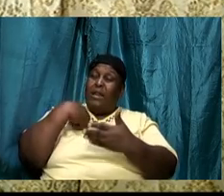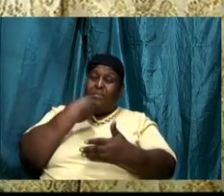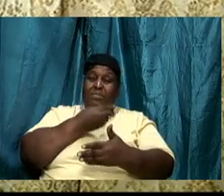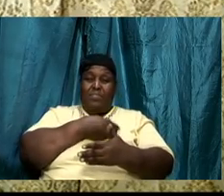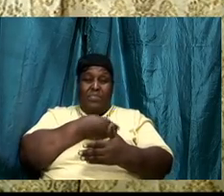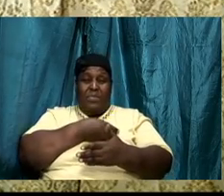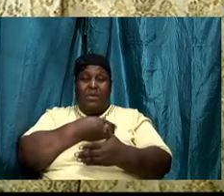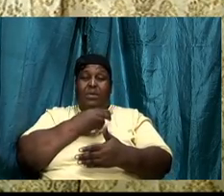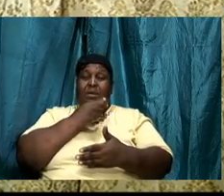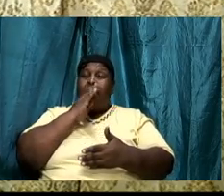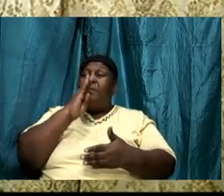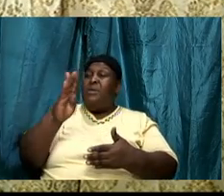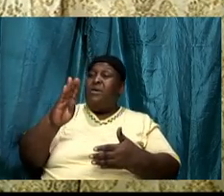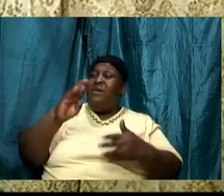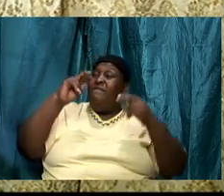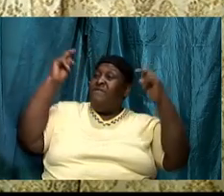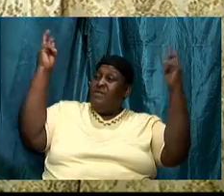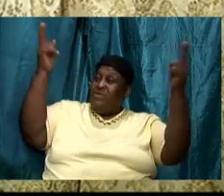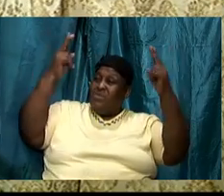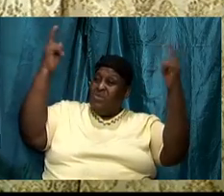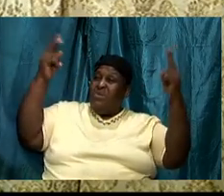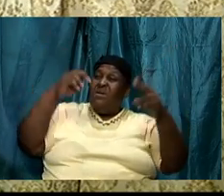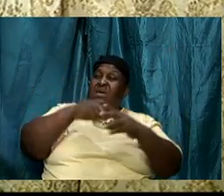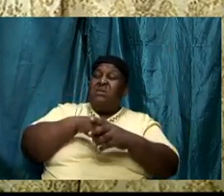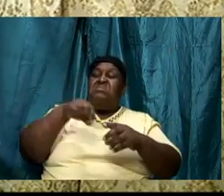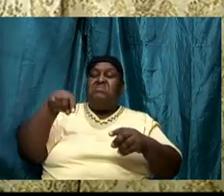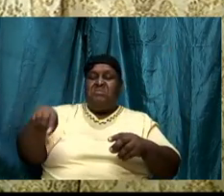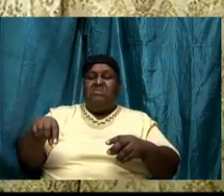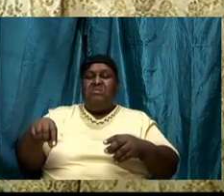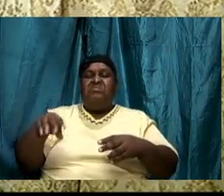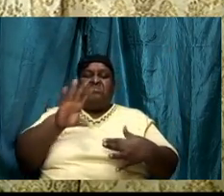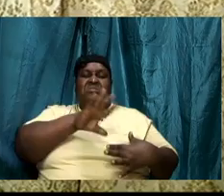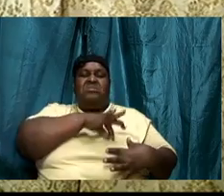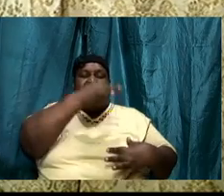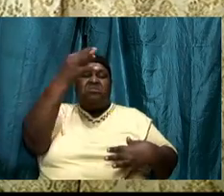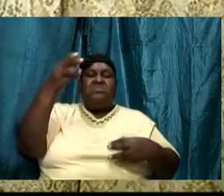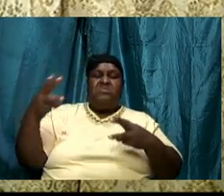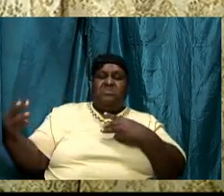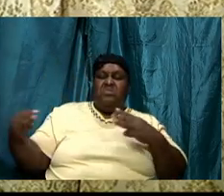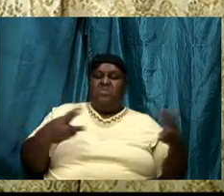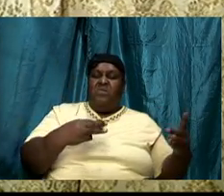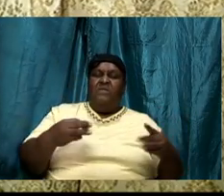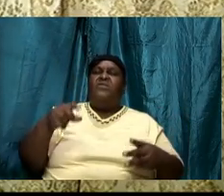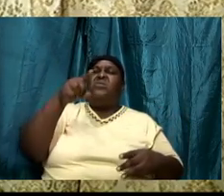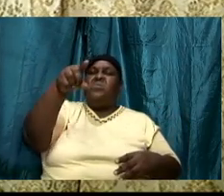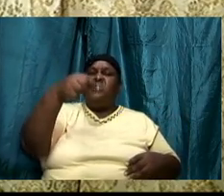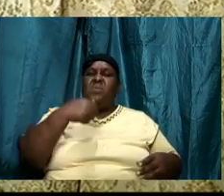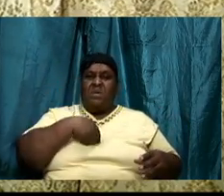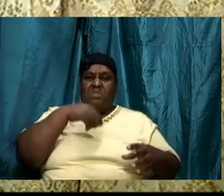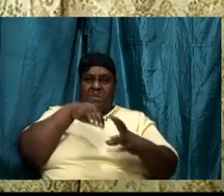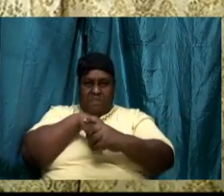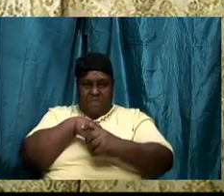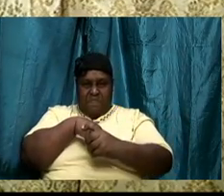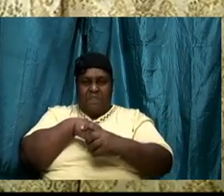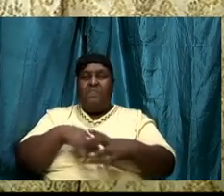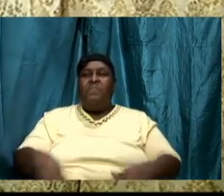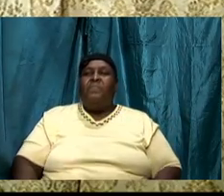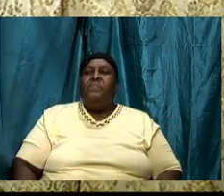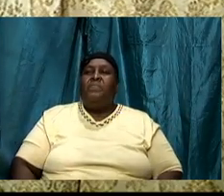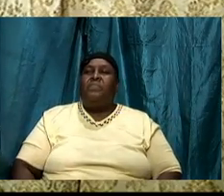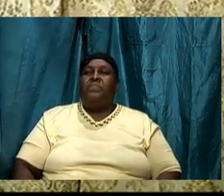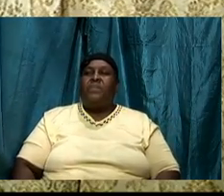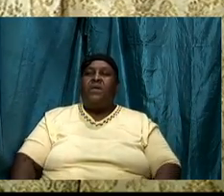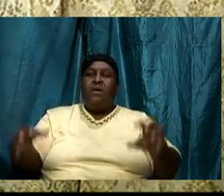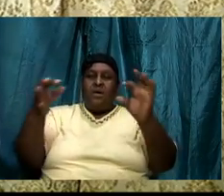victorious in this spiritual warfare that we are in so join me on the slide